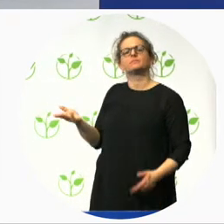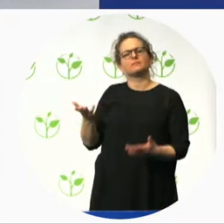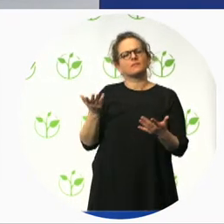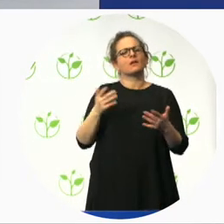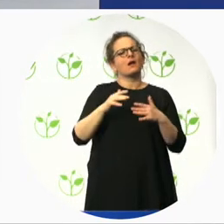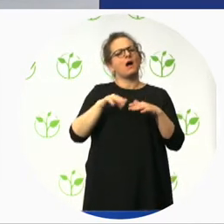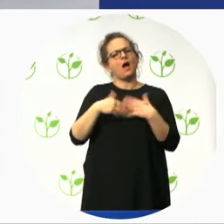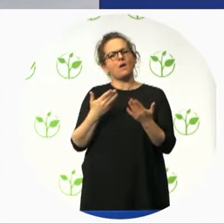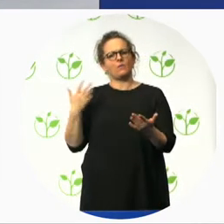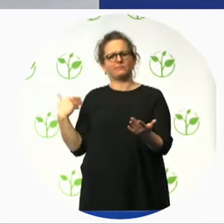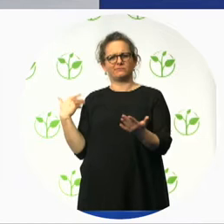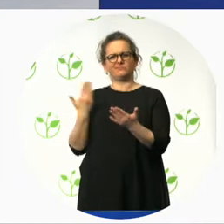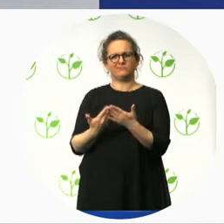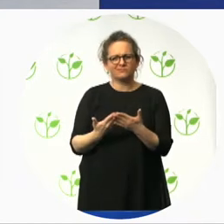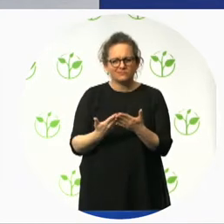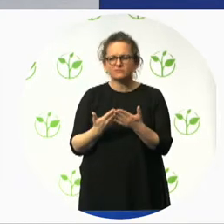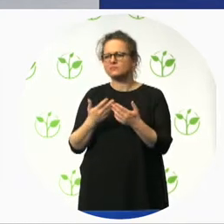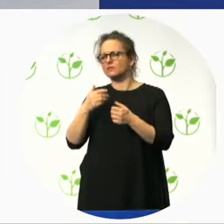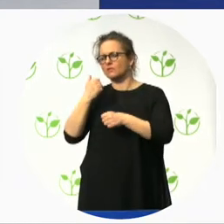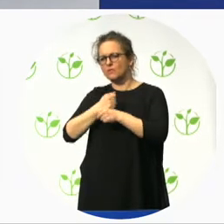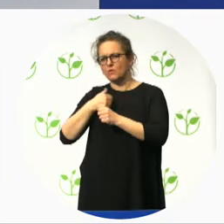interviewing and assessing.